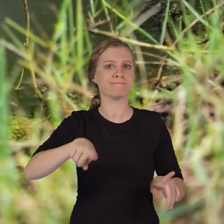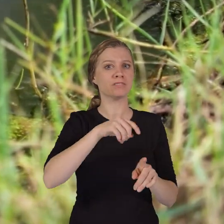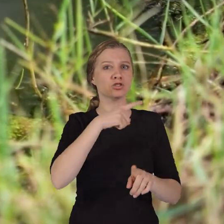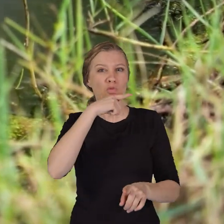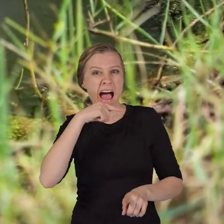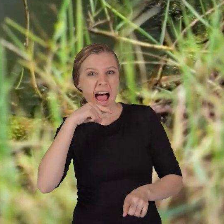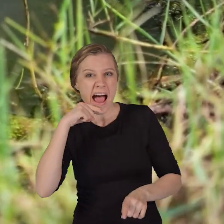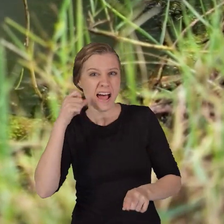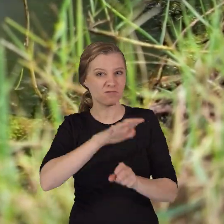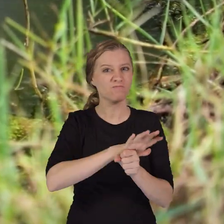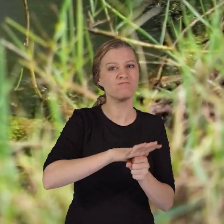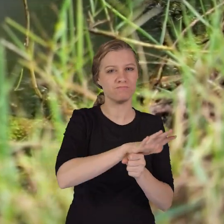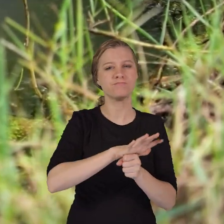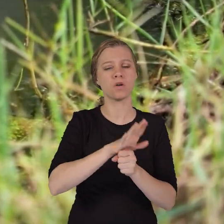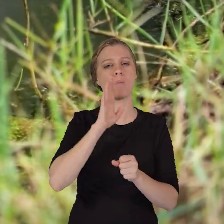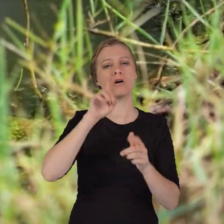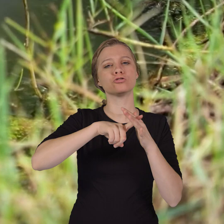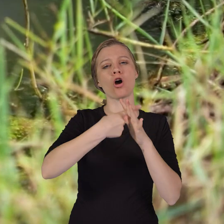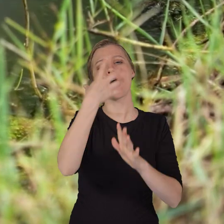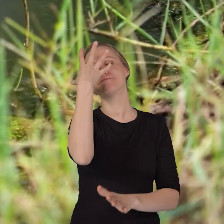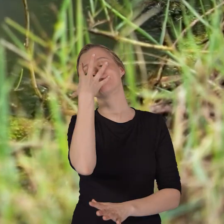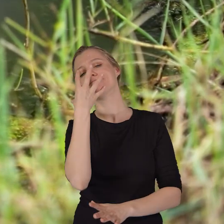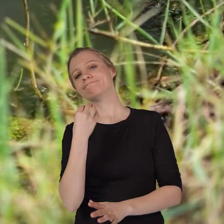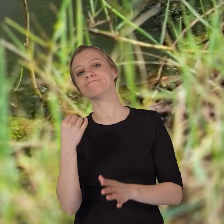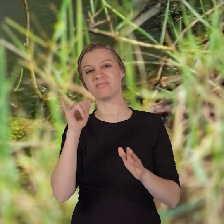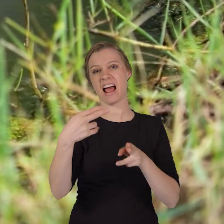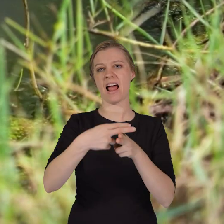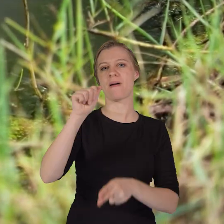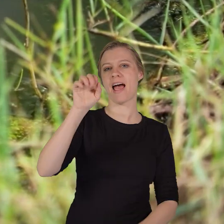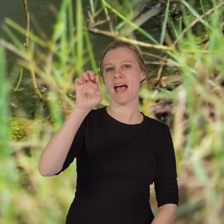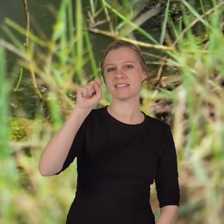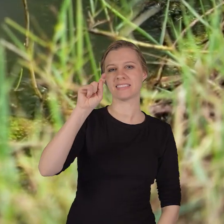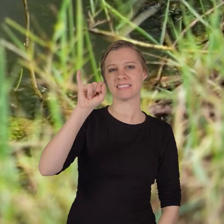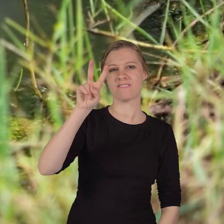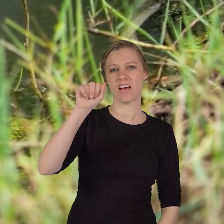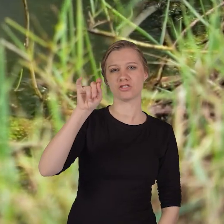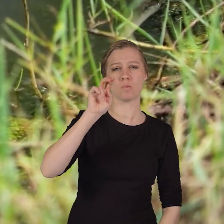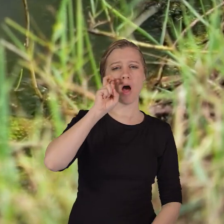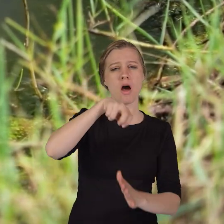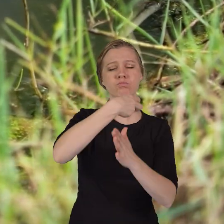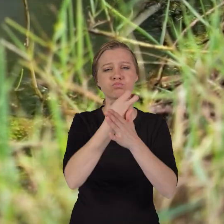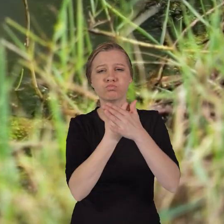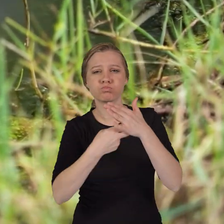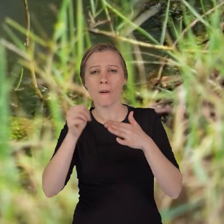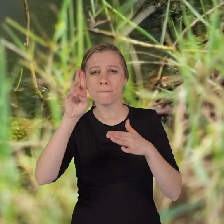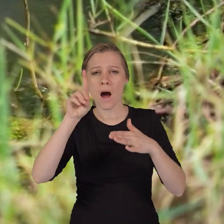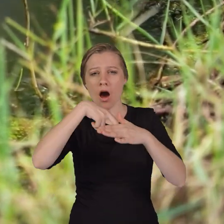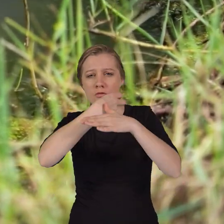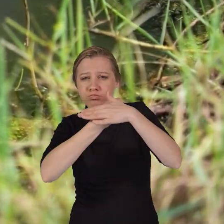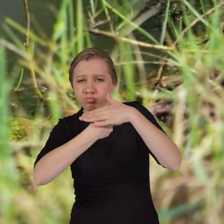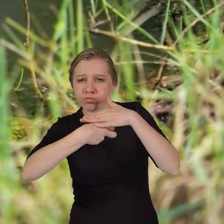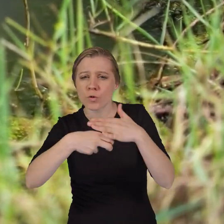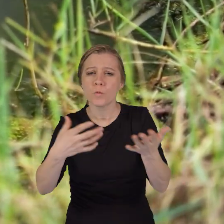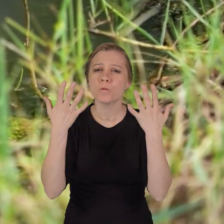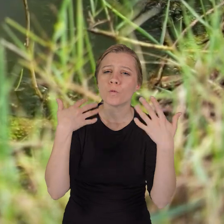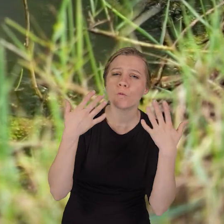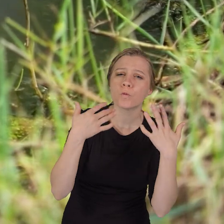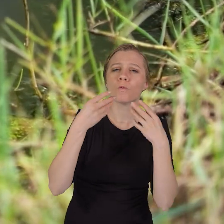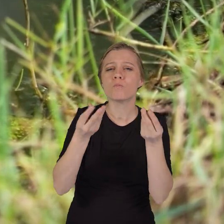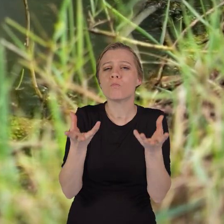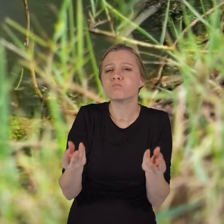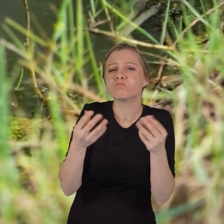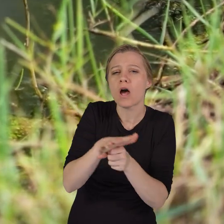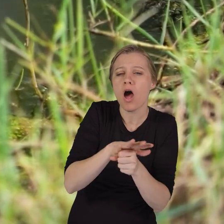regions, can enter a state of dormancy known as estivation, where they burrow into mud or seek refuge in cool,